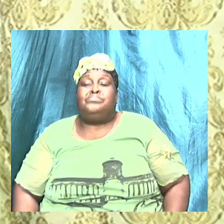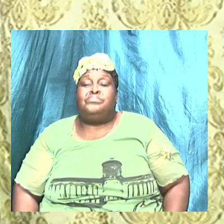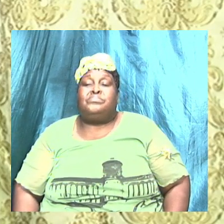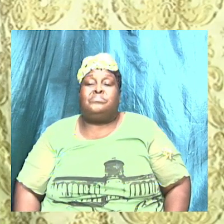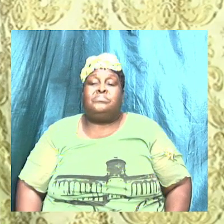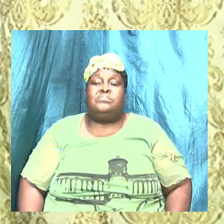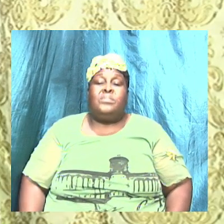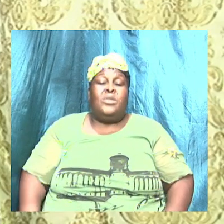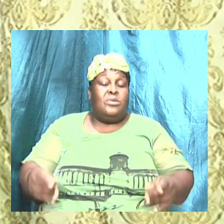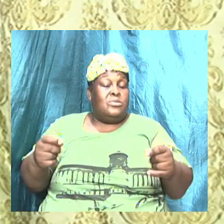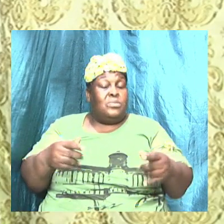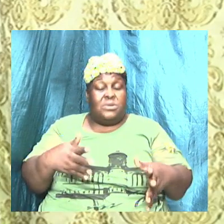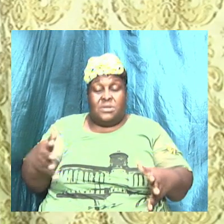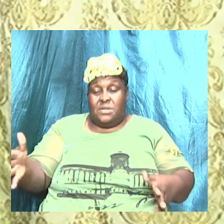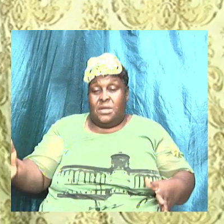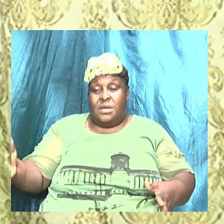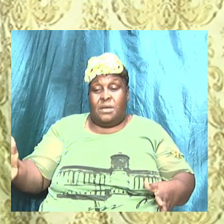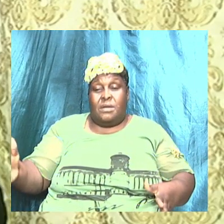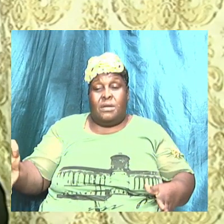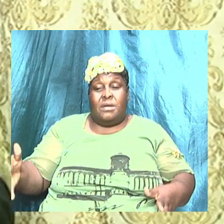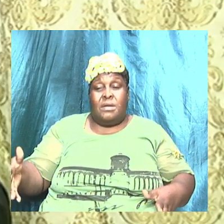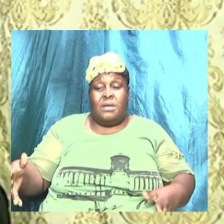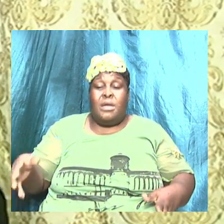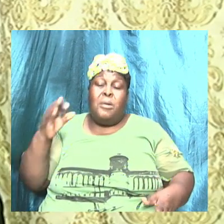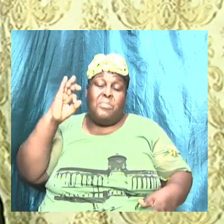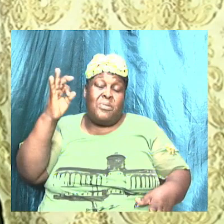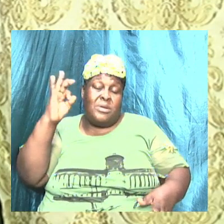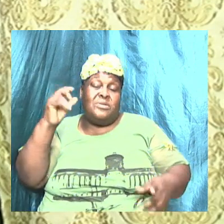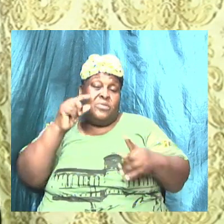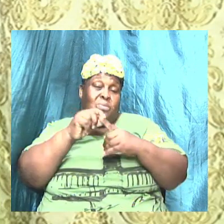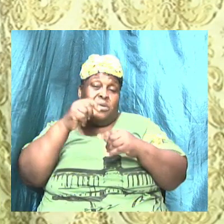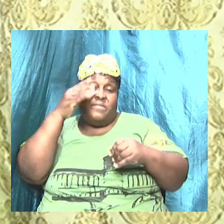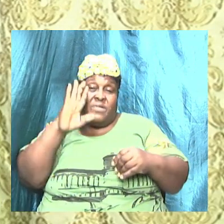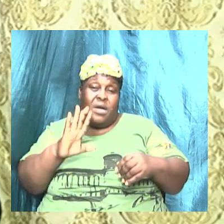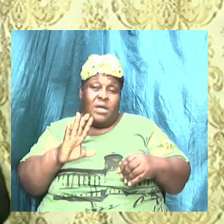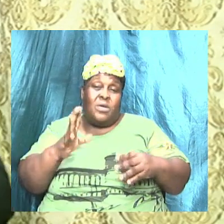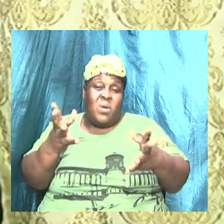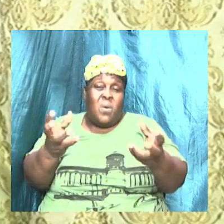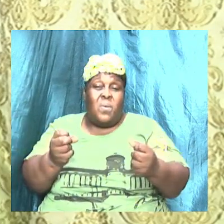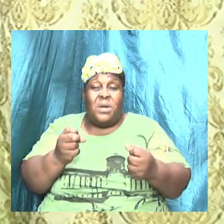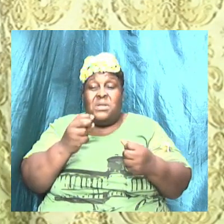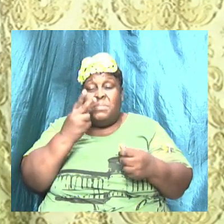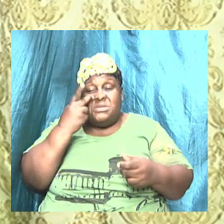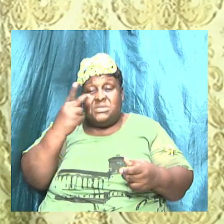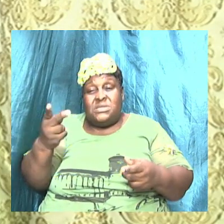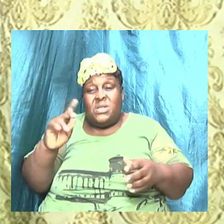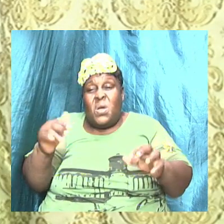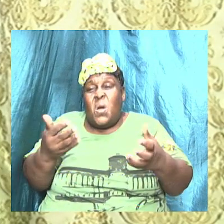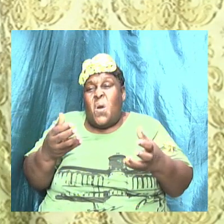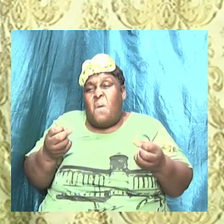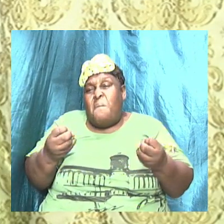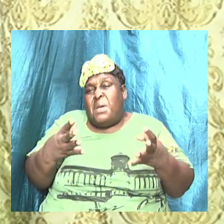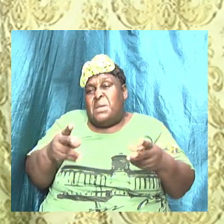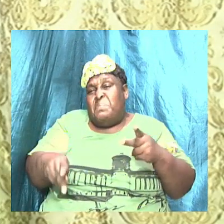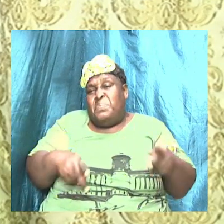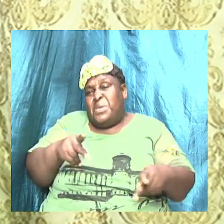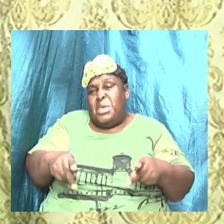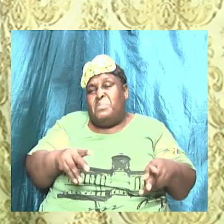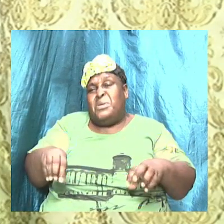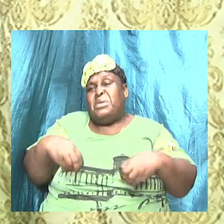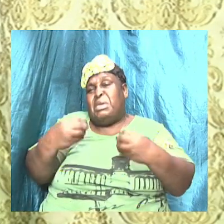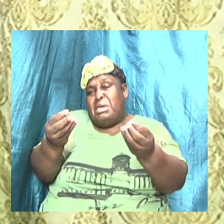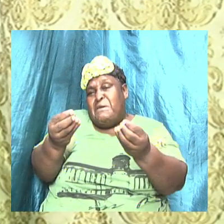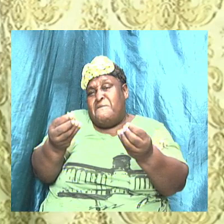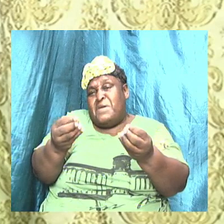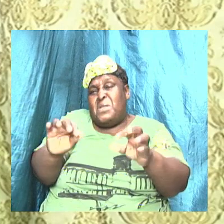They are doing The thing You know Preaching the word Of God But they want To see The amount Of people That give them Likes And they want To see